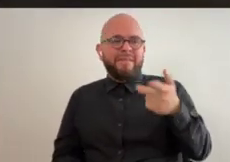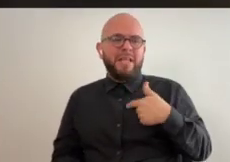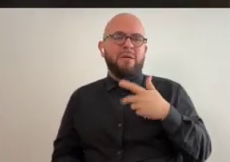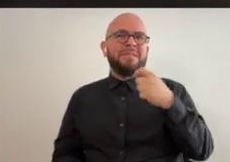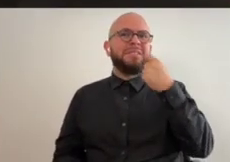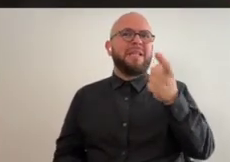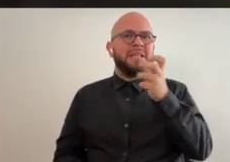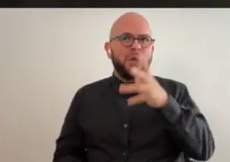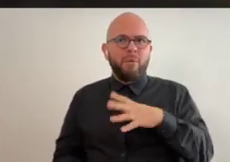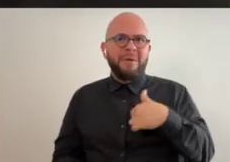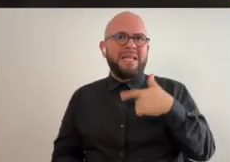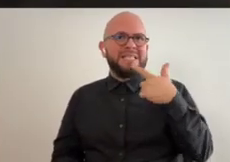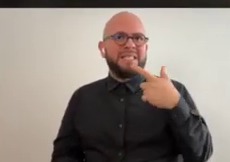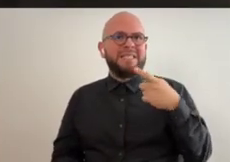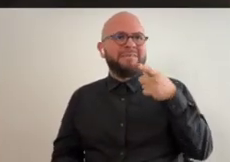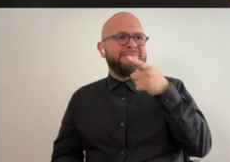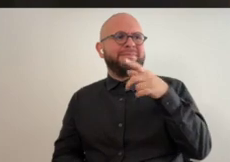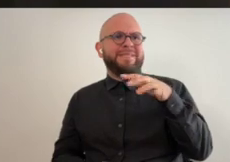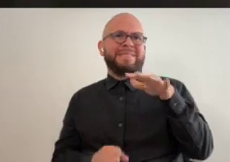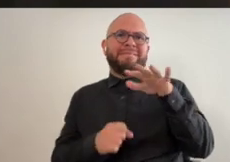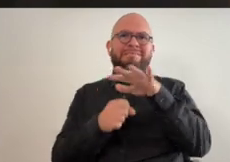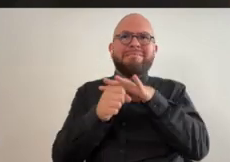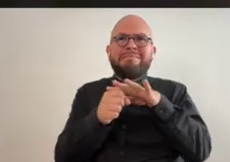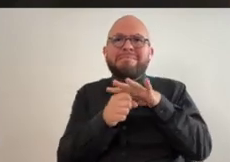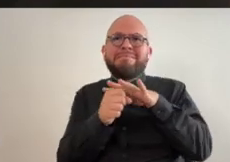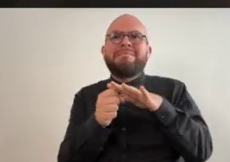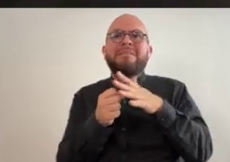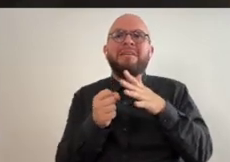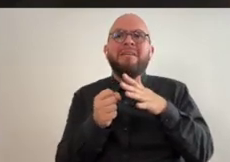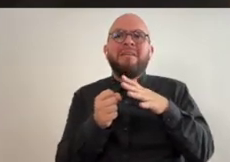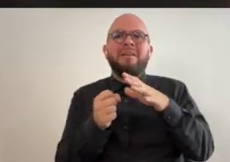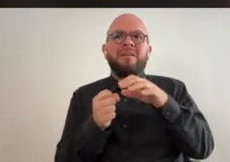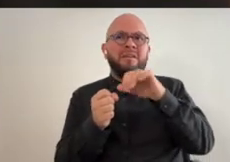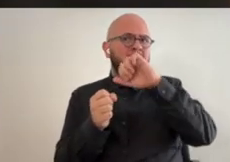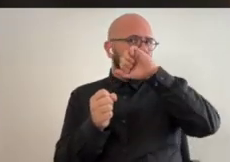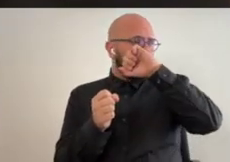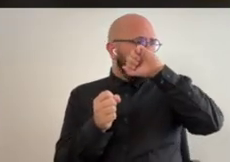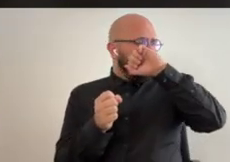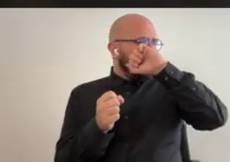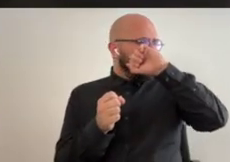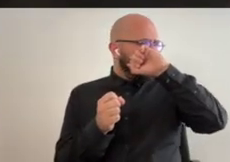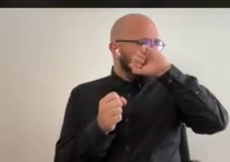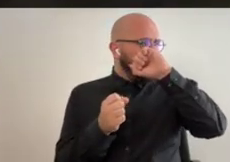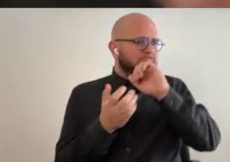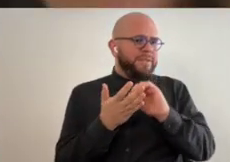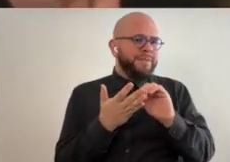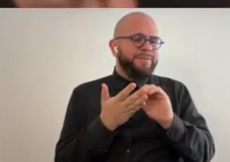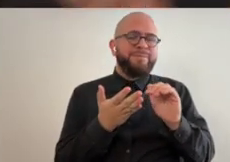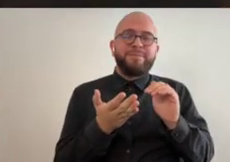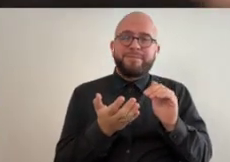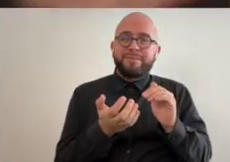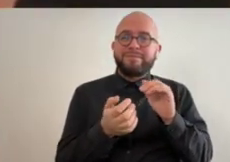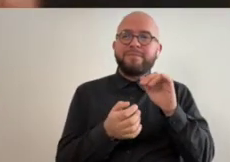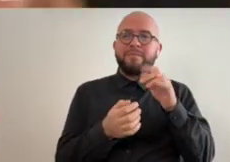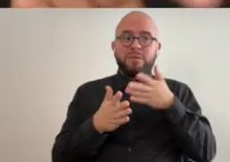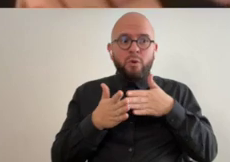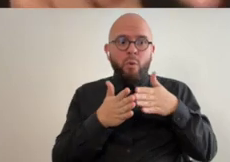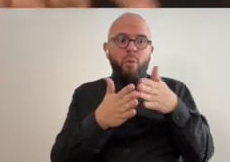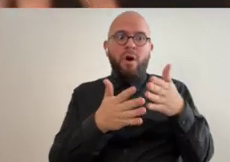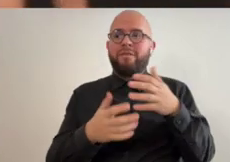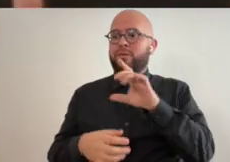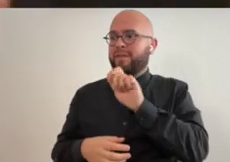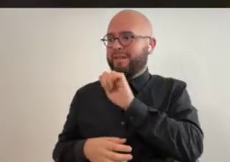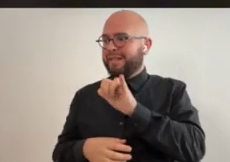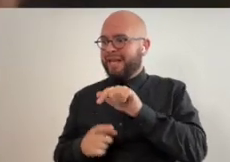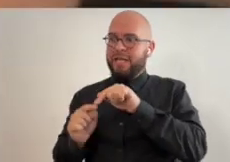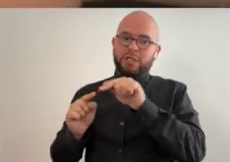always like like yesterday i was talking to i was there and i was telling this woman it's like this area it's like the air walkway from